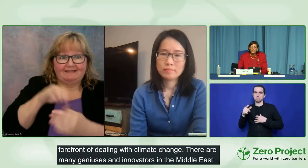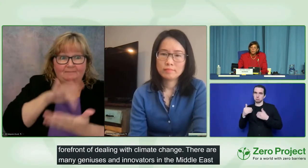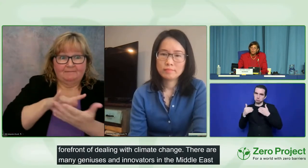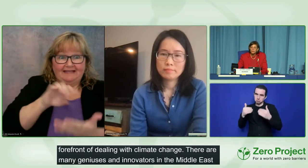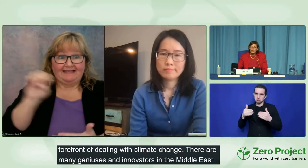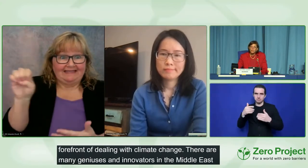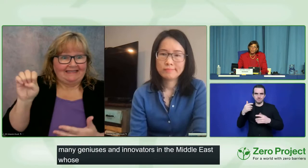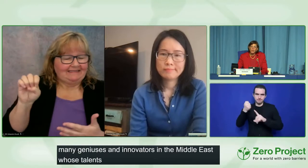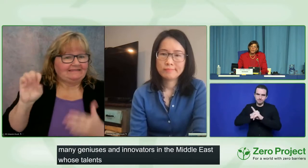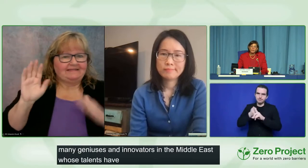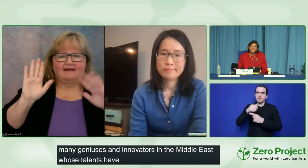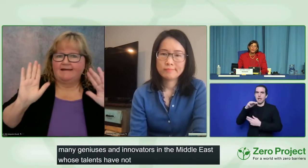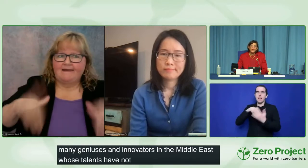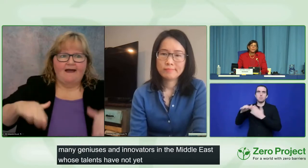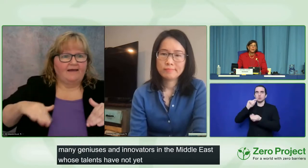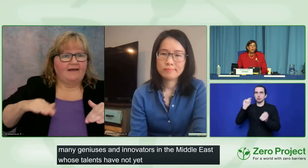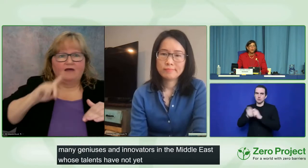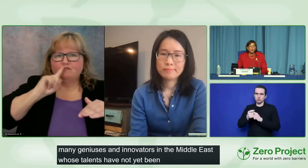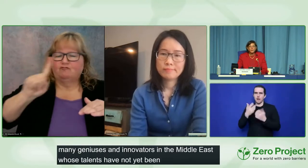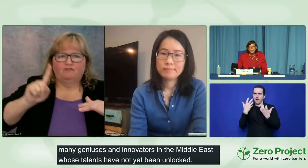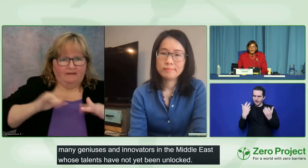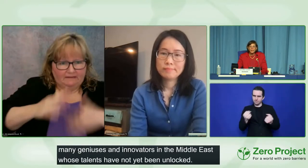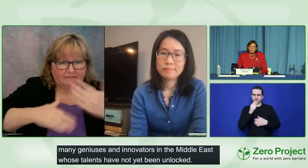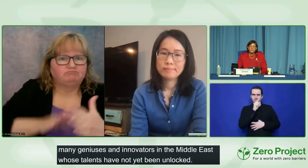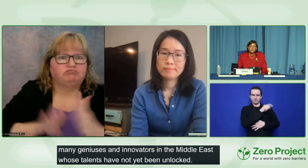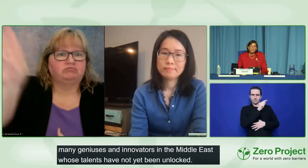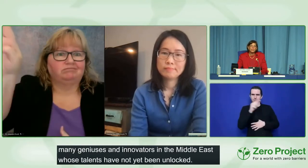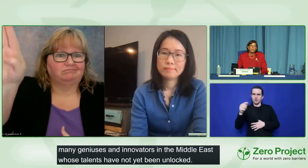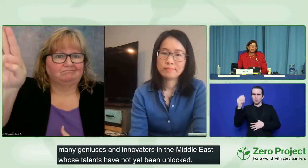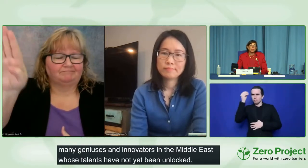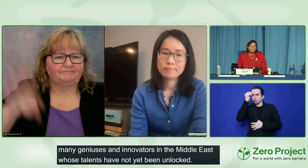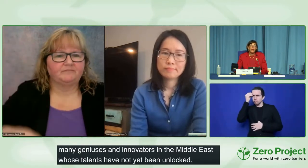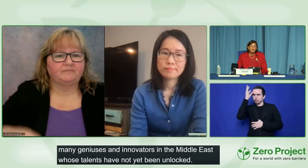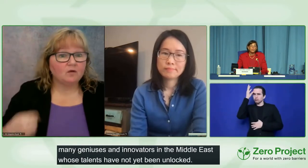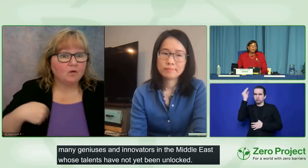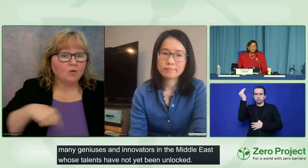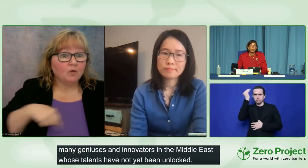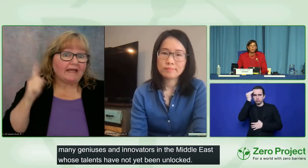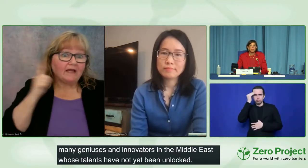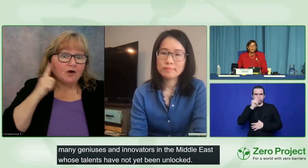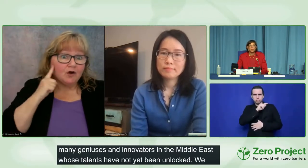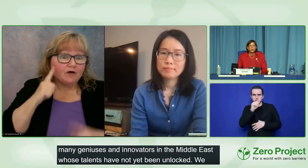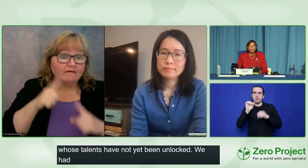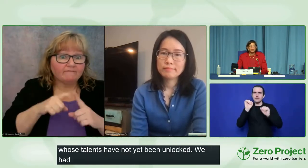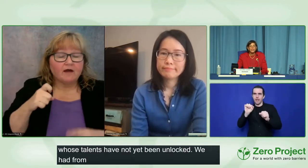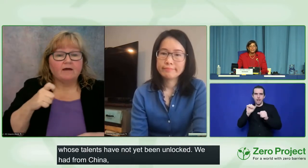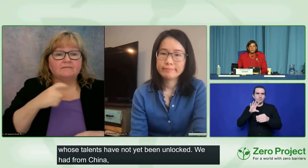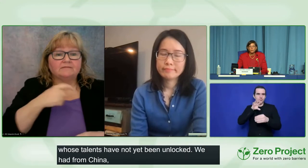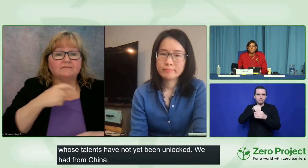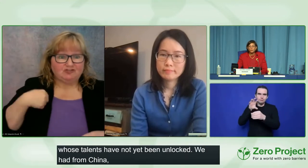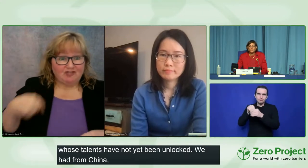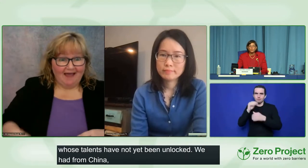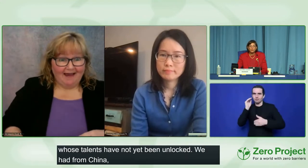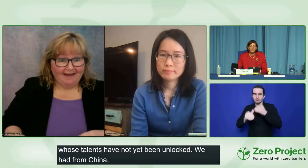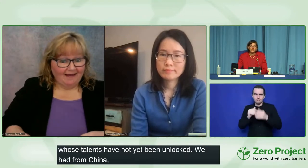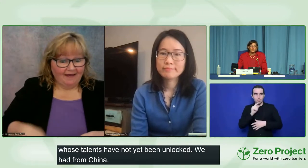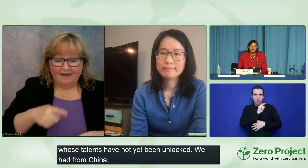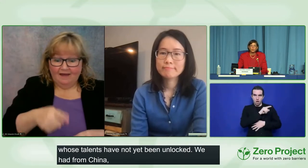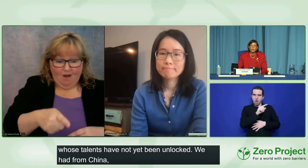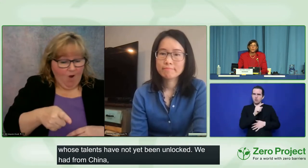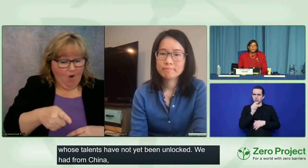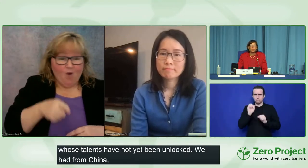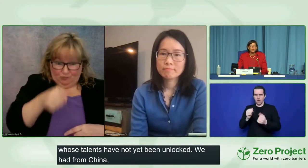We heard from China about all the talented people who were deaf who were told that you only get two career